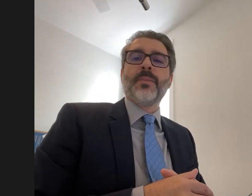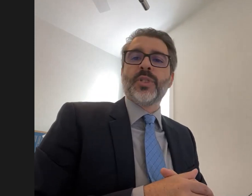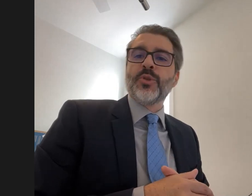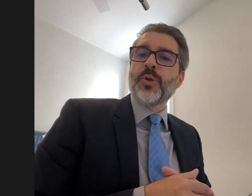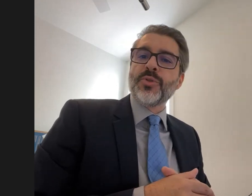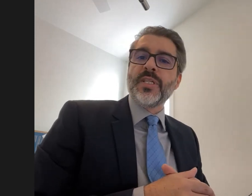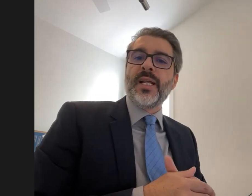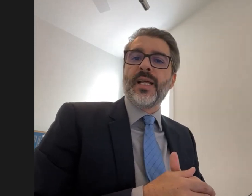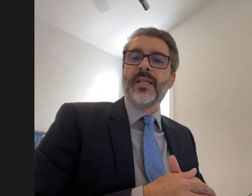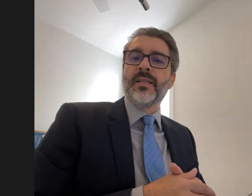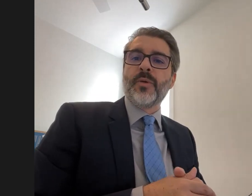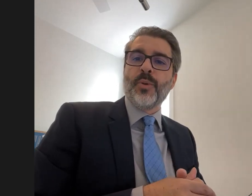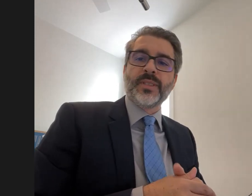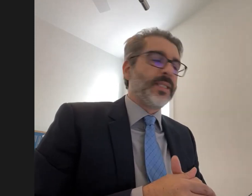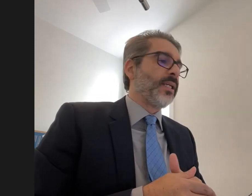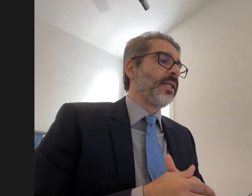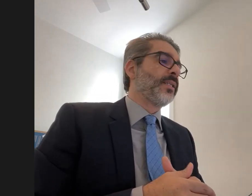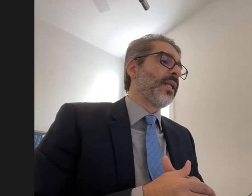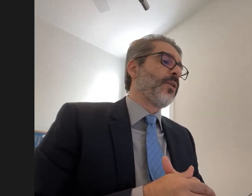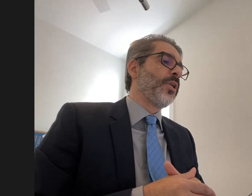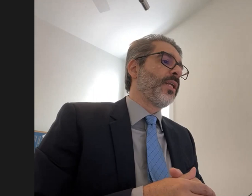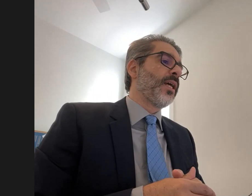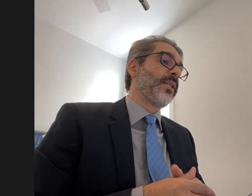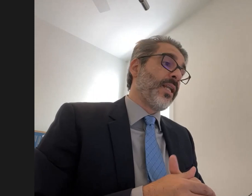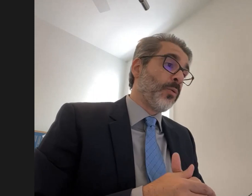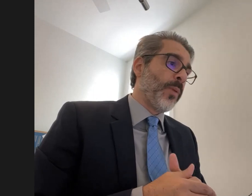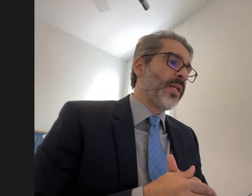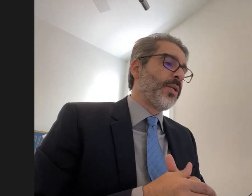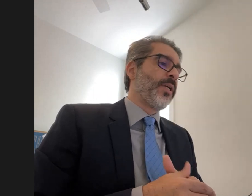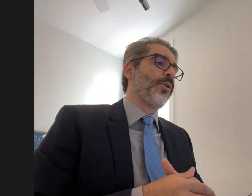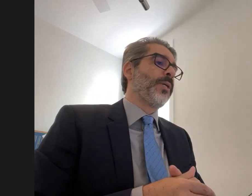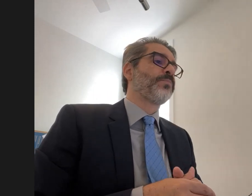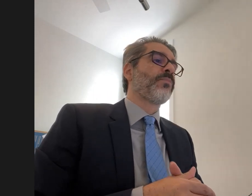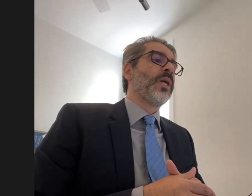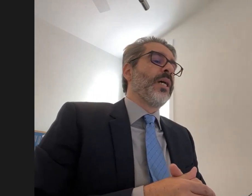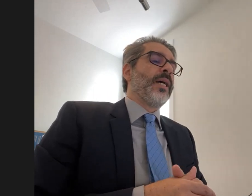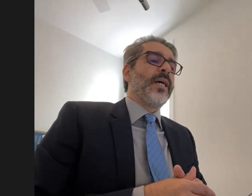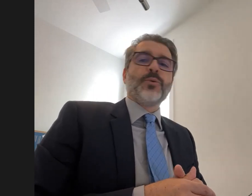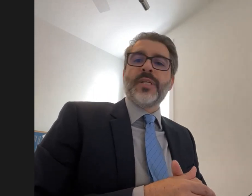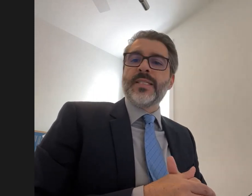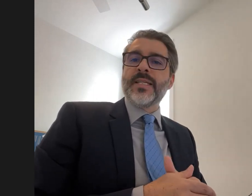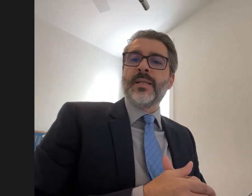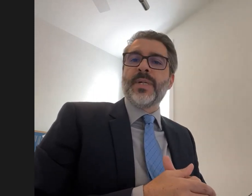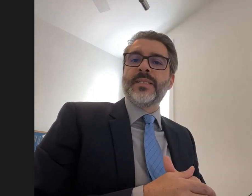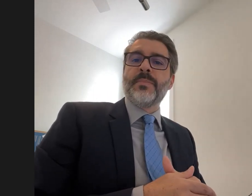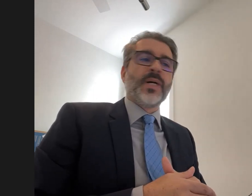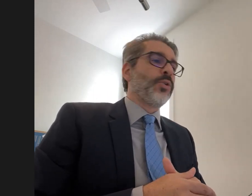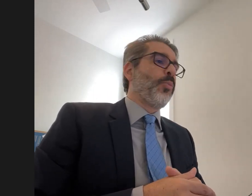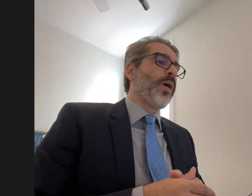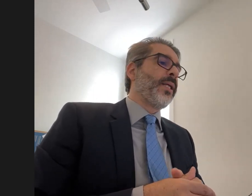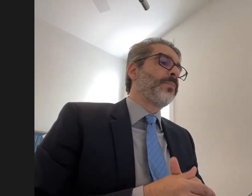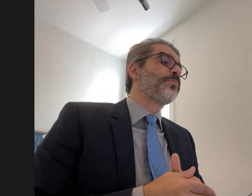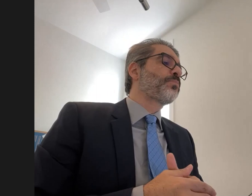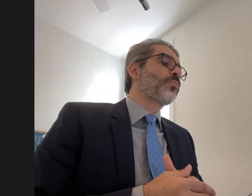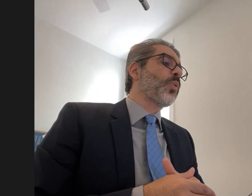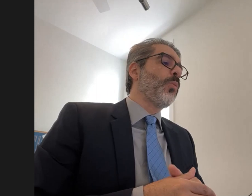will be shown on the screen and we are taping the session so that we can produce a